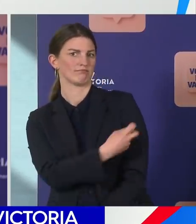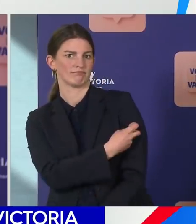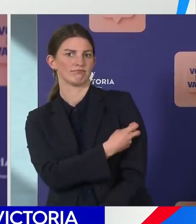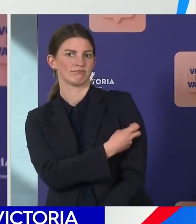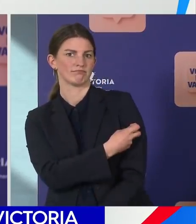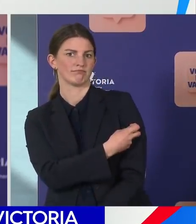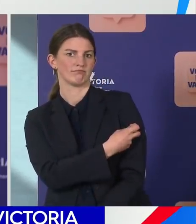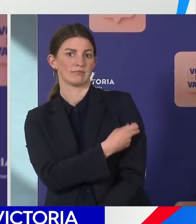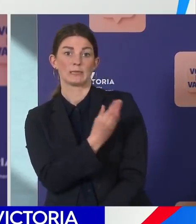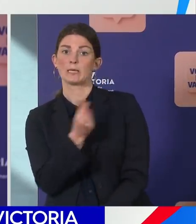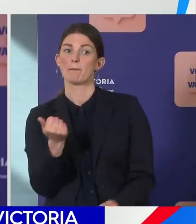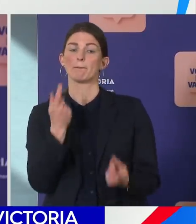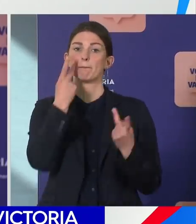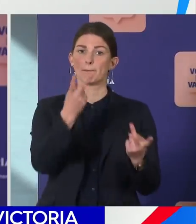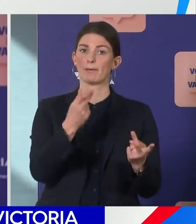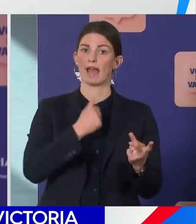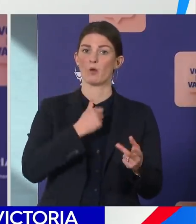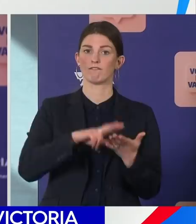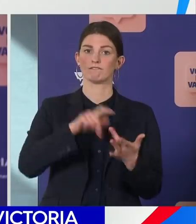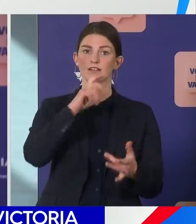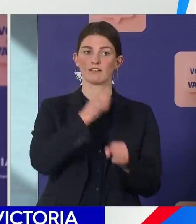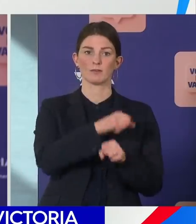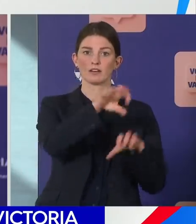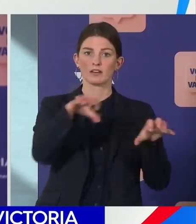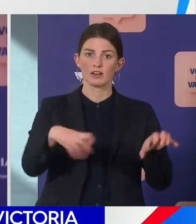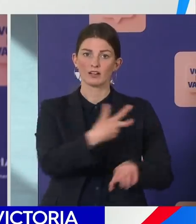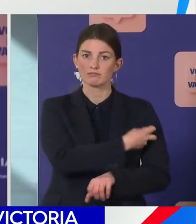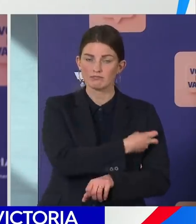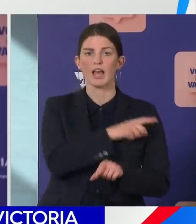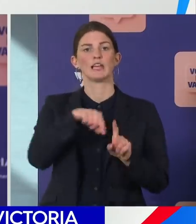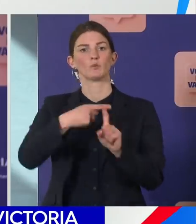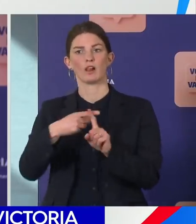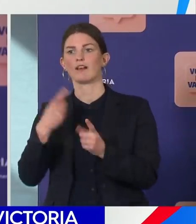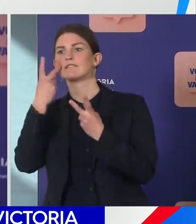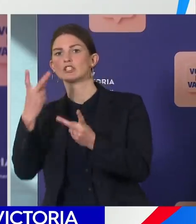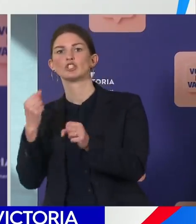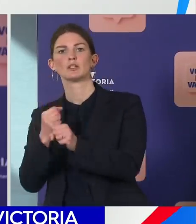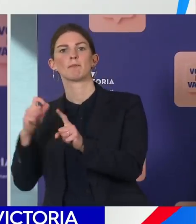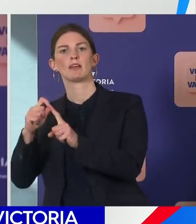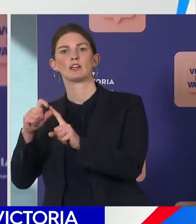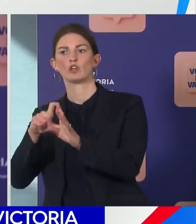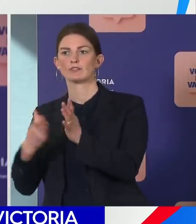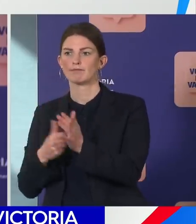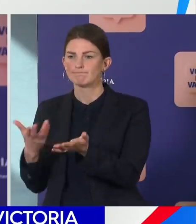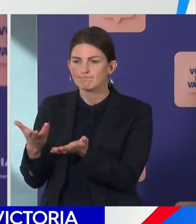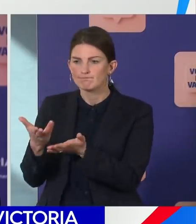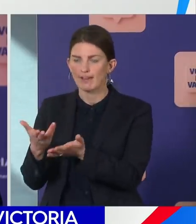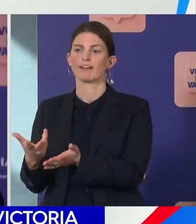in increasing numbers to make both their Pfizer bookings and their AstraZeneca bookings.